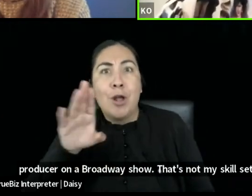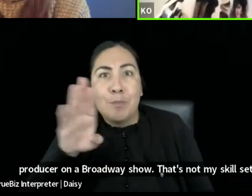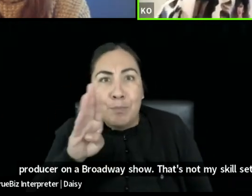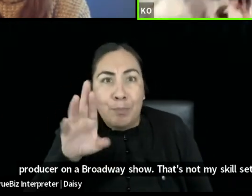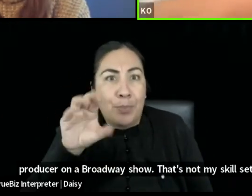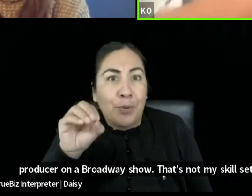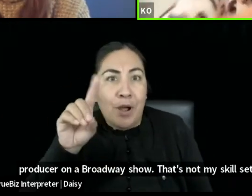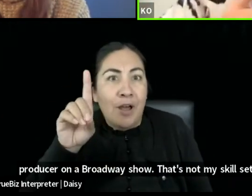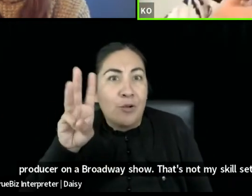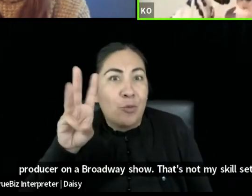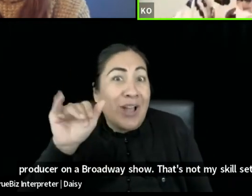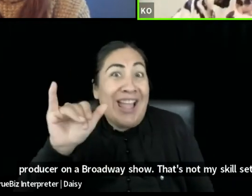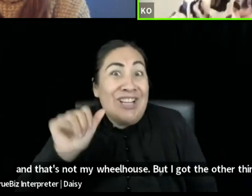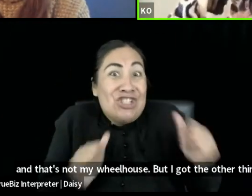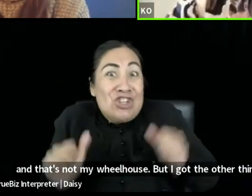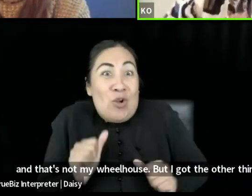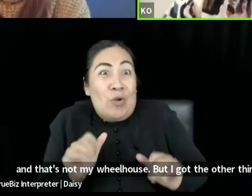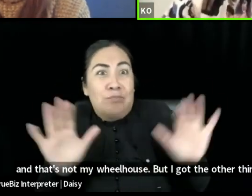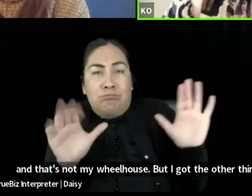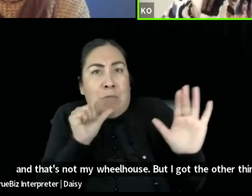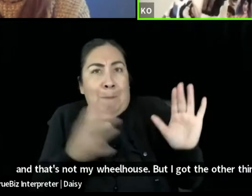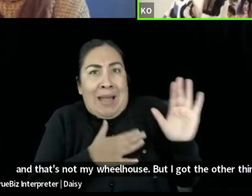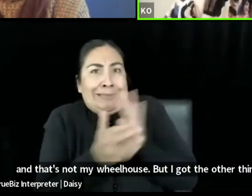thing. You do your thing. I'm going to do my thing.